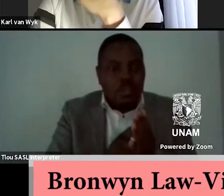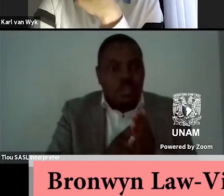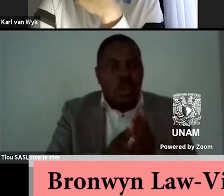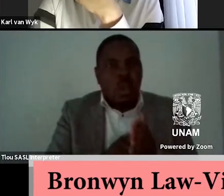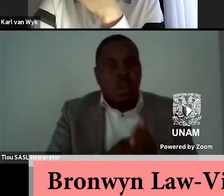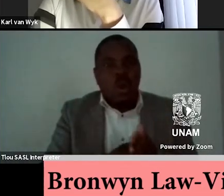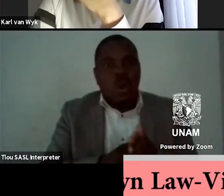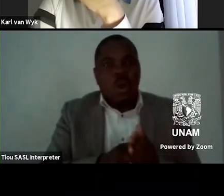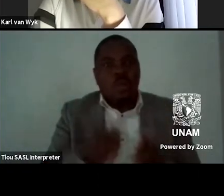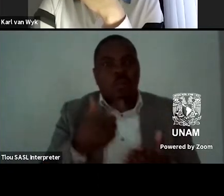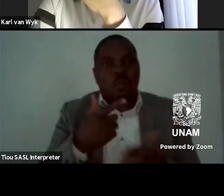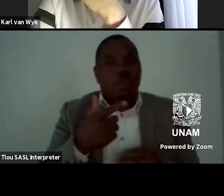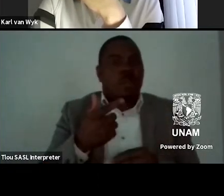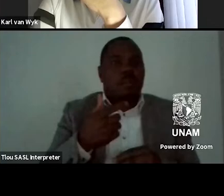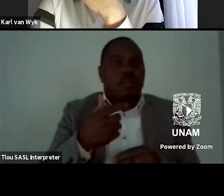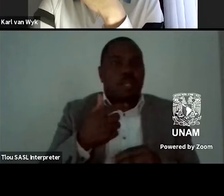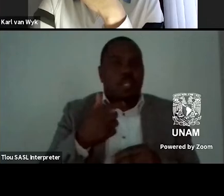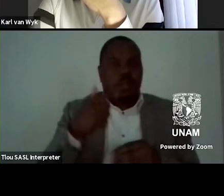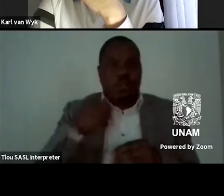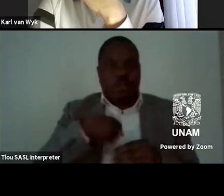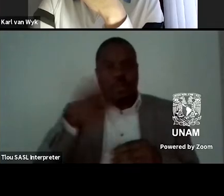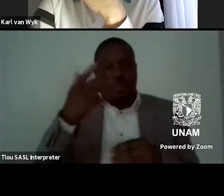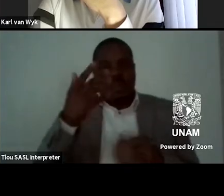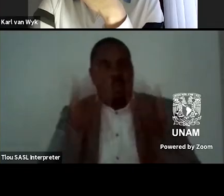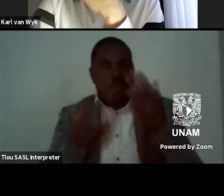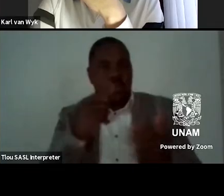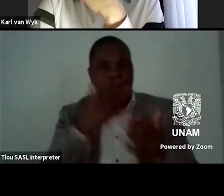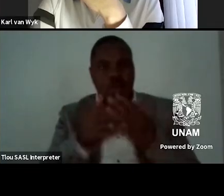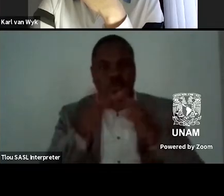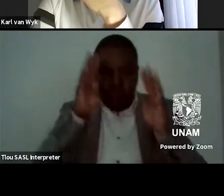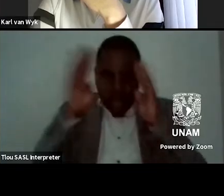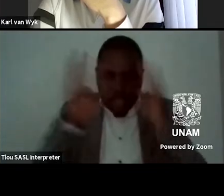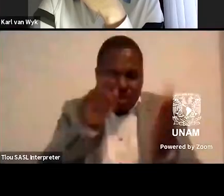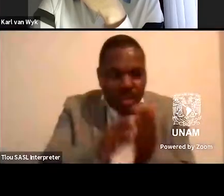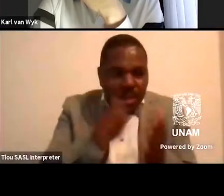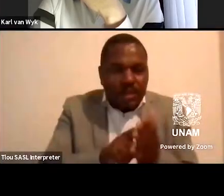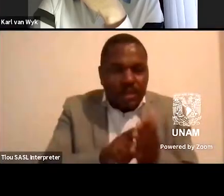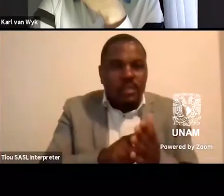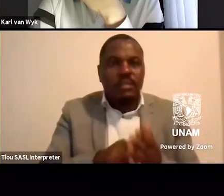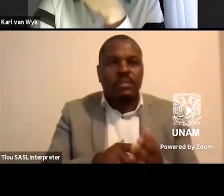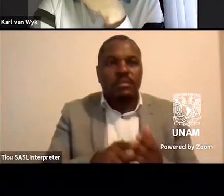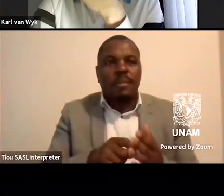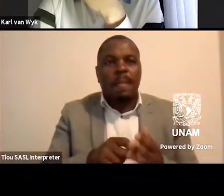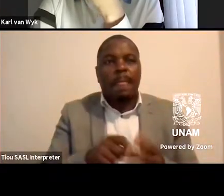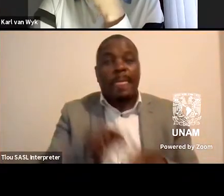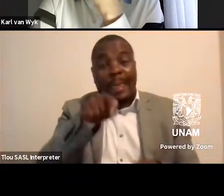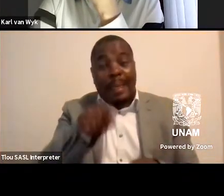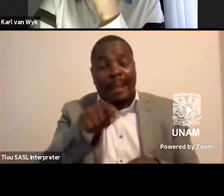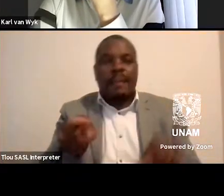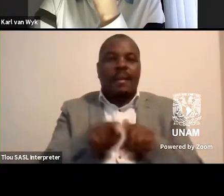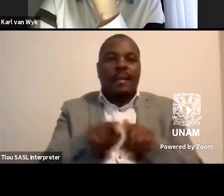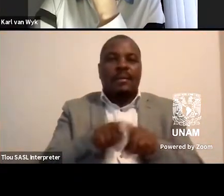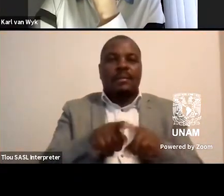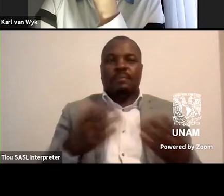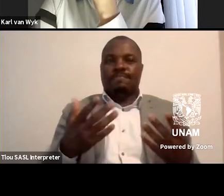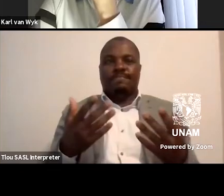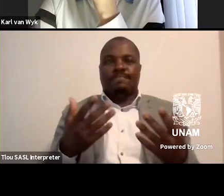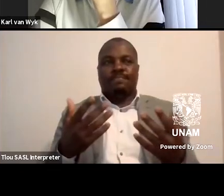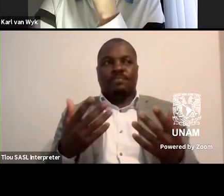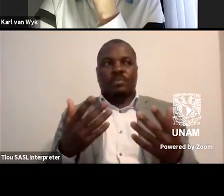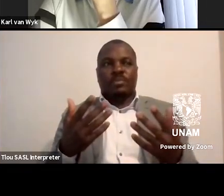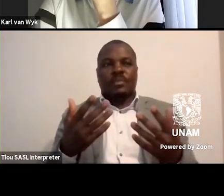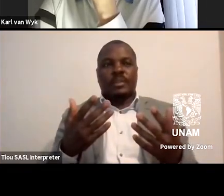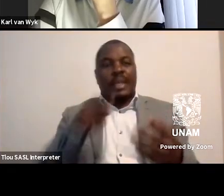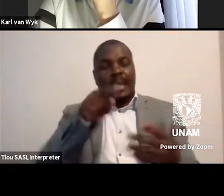polarize those two but perhaps talk a little bit about creative writing as something that's um had an enormous